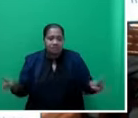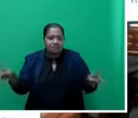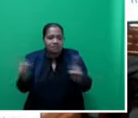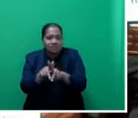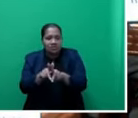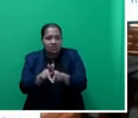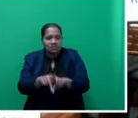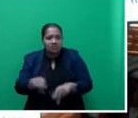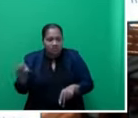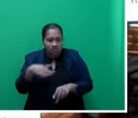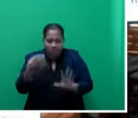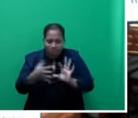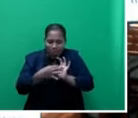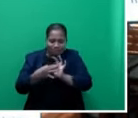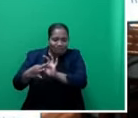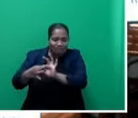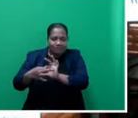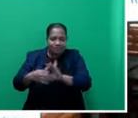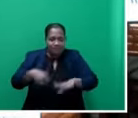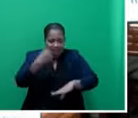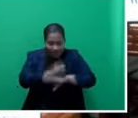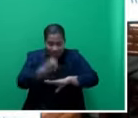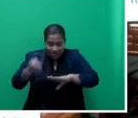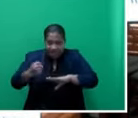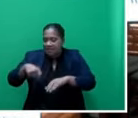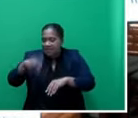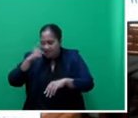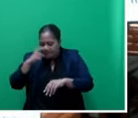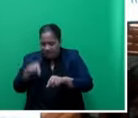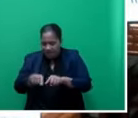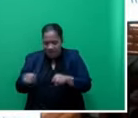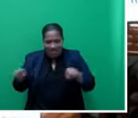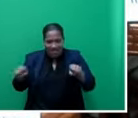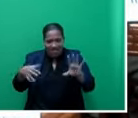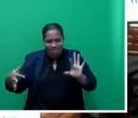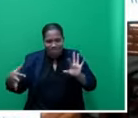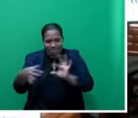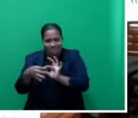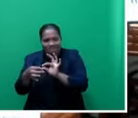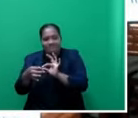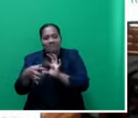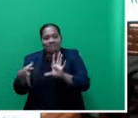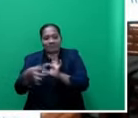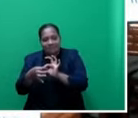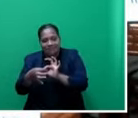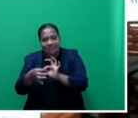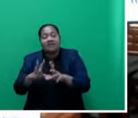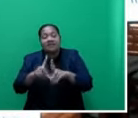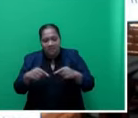partnership between government and the people and the communities. That's something that we need to take seriously,